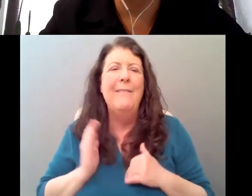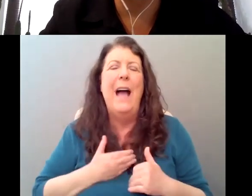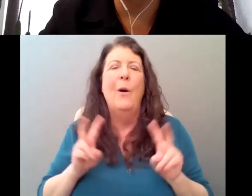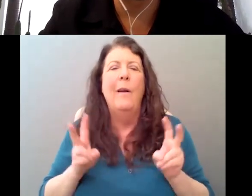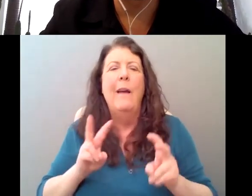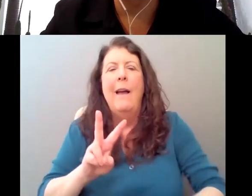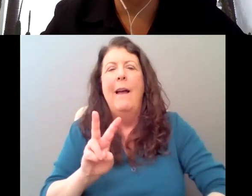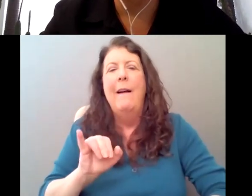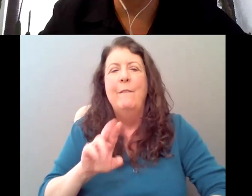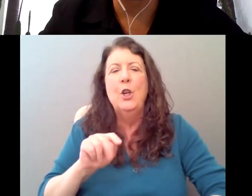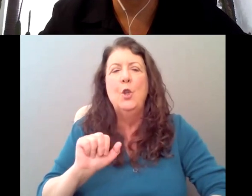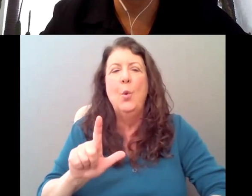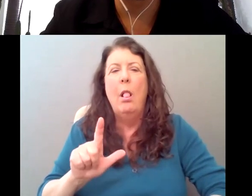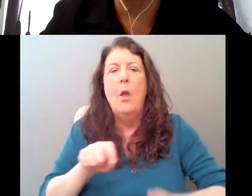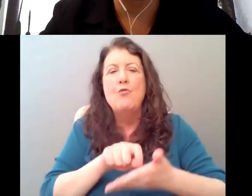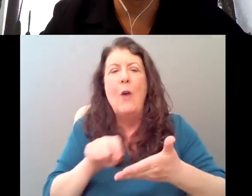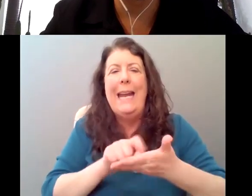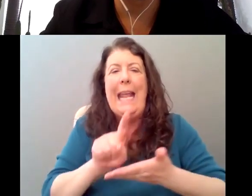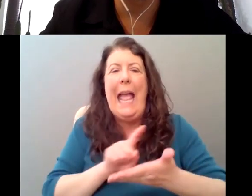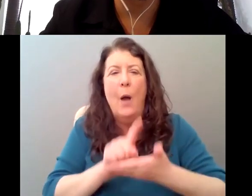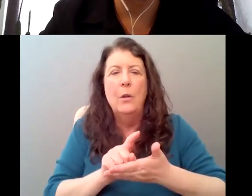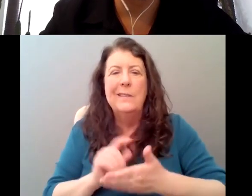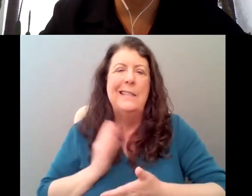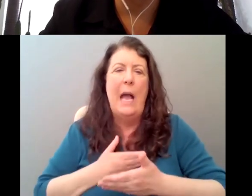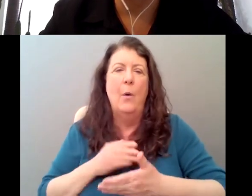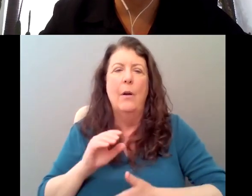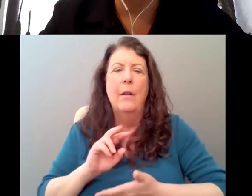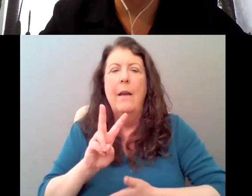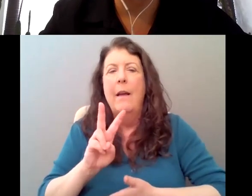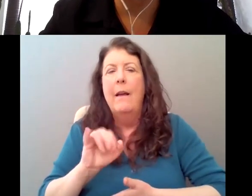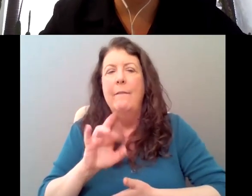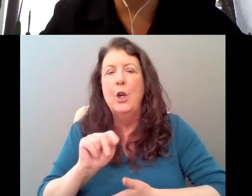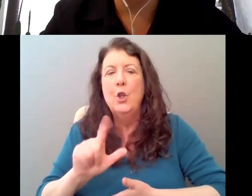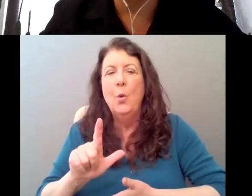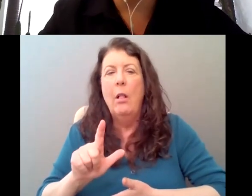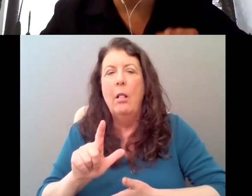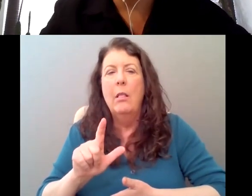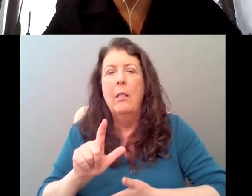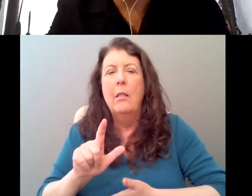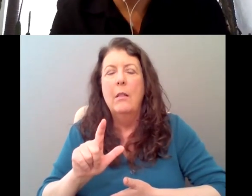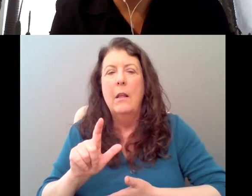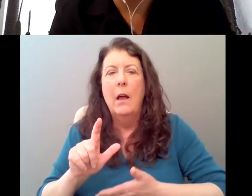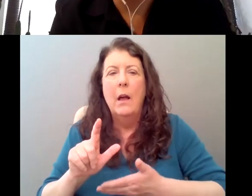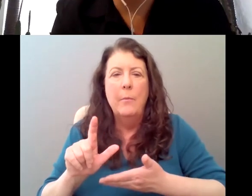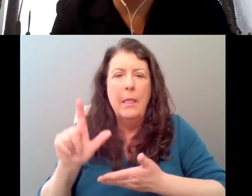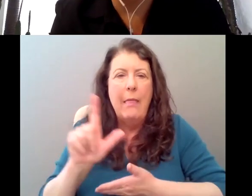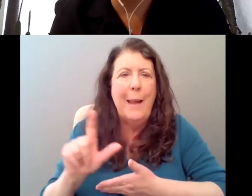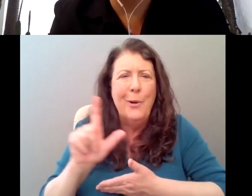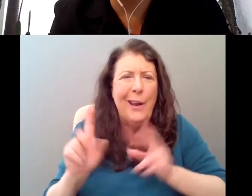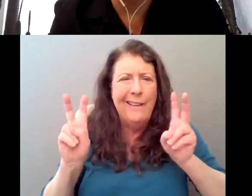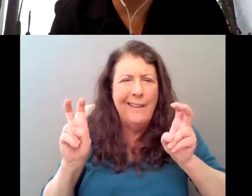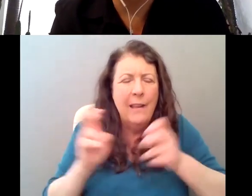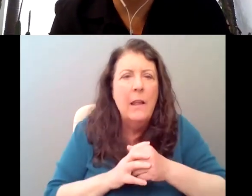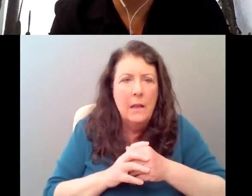virtual library. Um, and I'm gonna, I'll link to that in the chat. Um, so if you want to stop by, if you have feedback for us about, um,